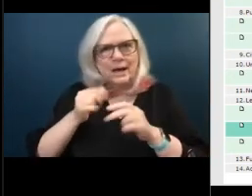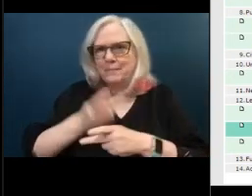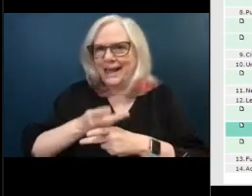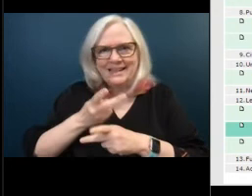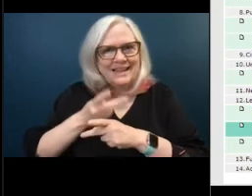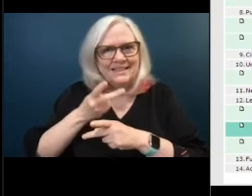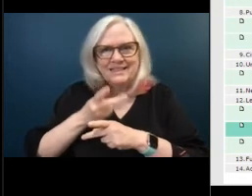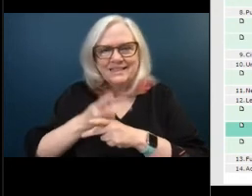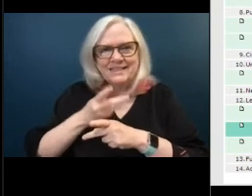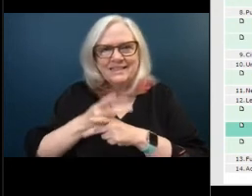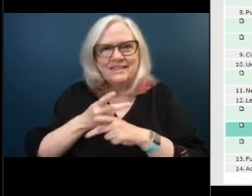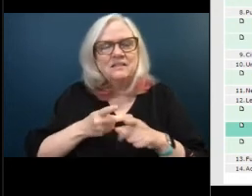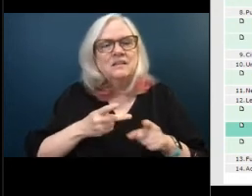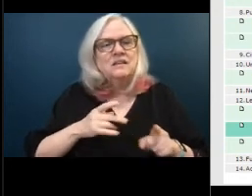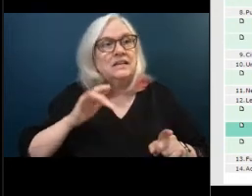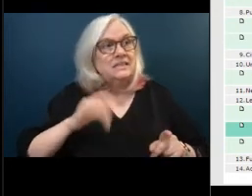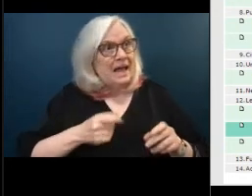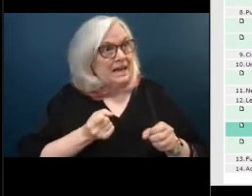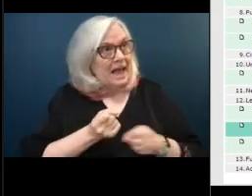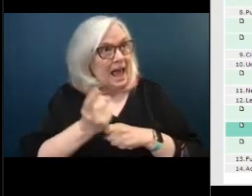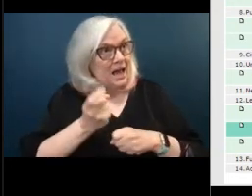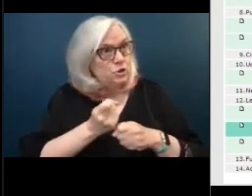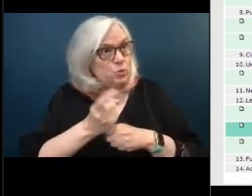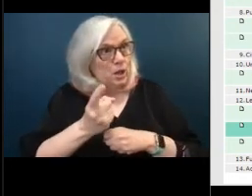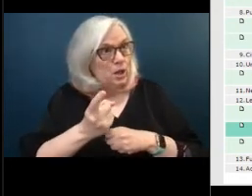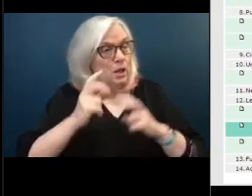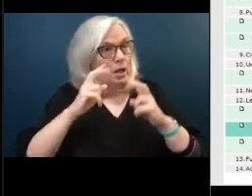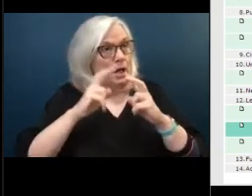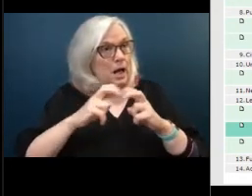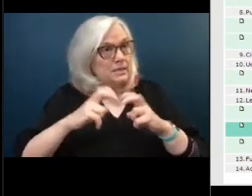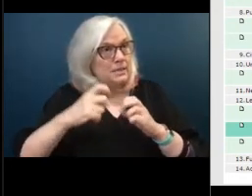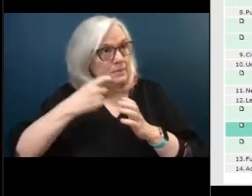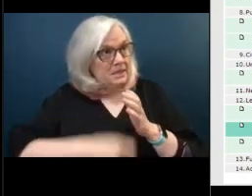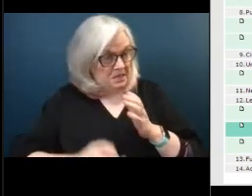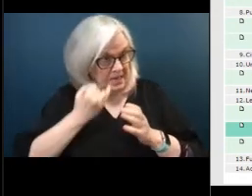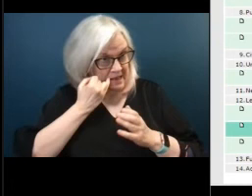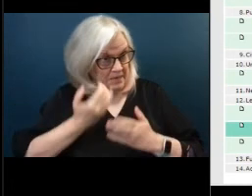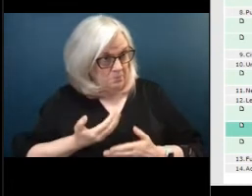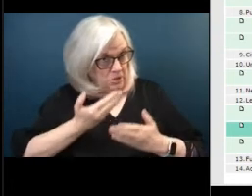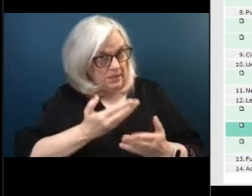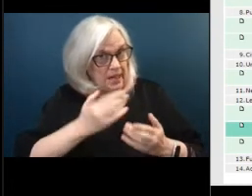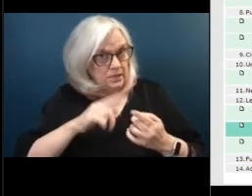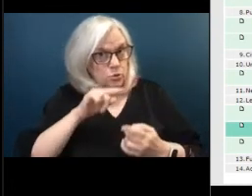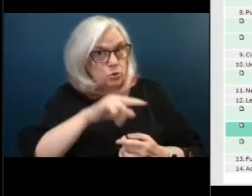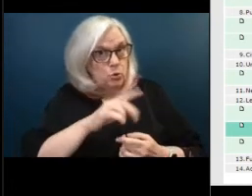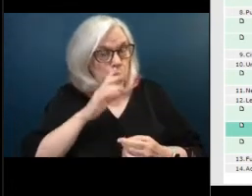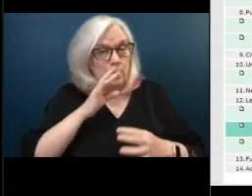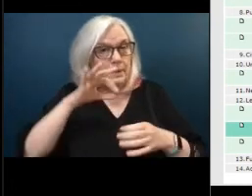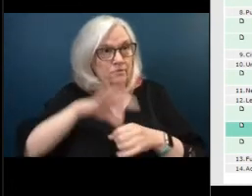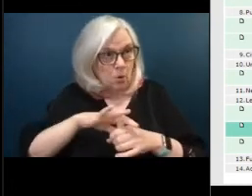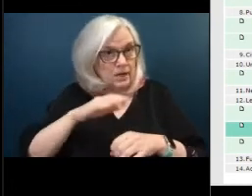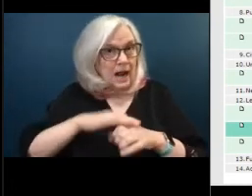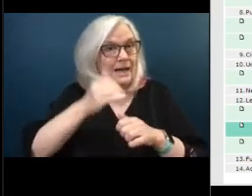it's as an annual assessment it's gonna if it's presented to you then it's up it's going to be voted on each year up or down